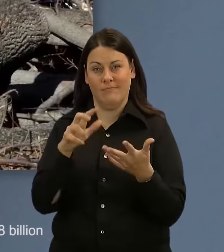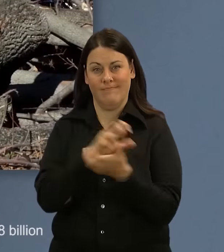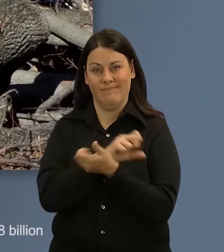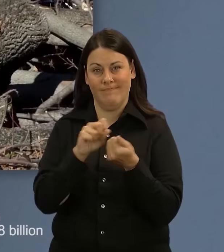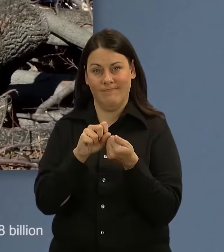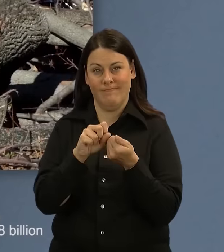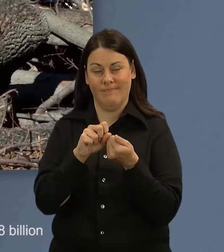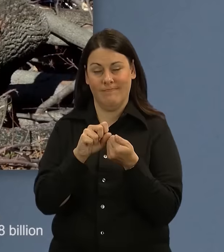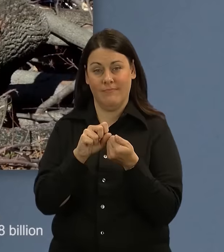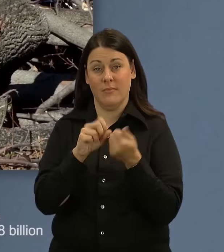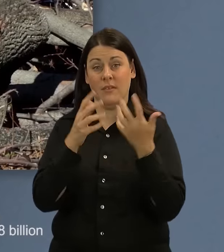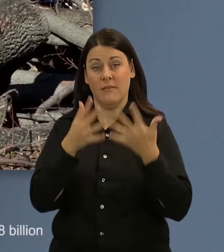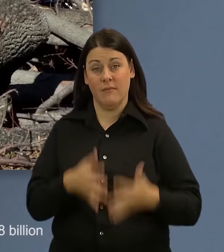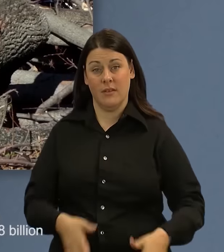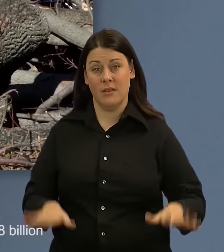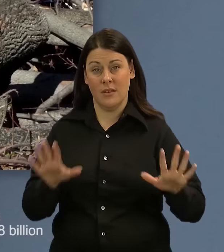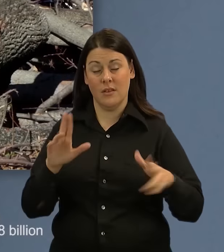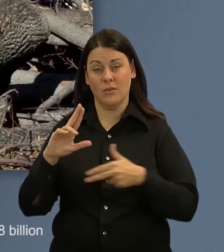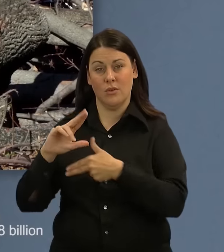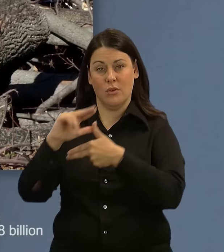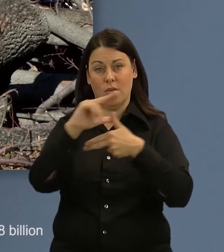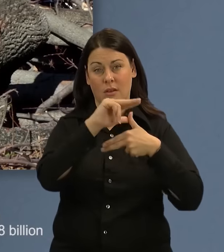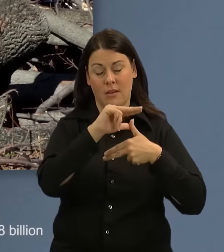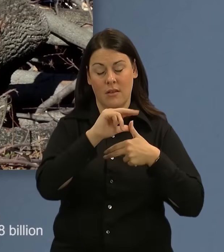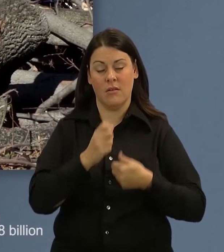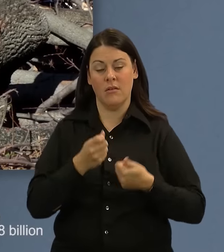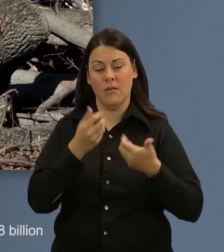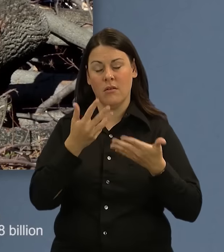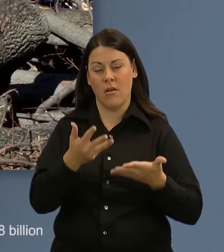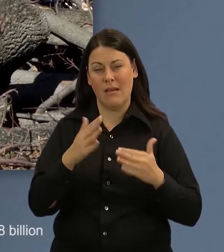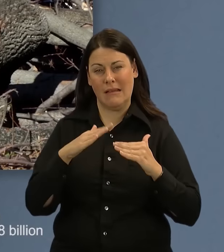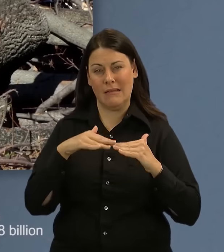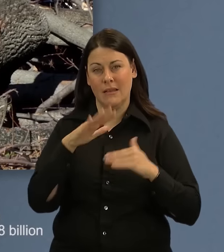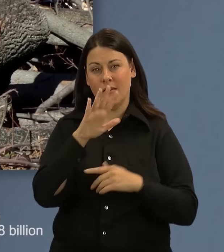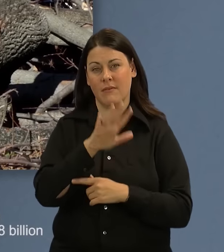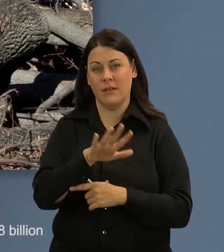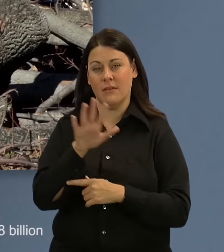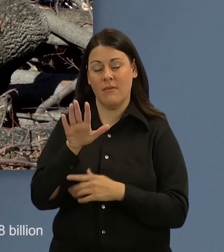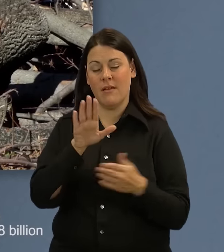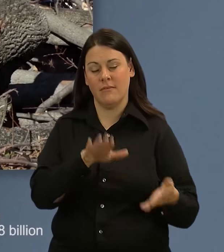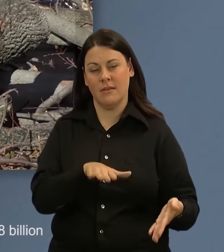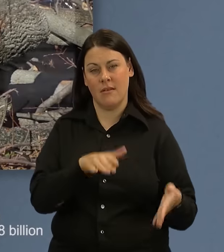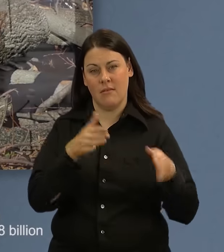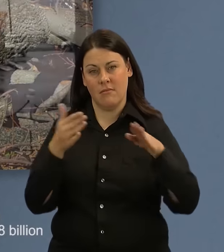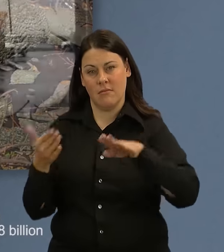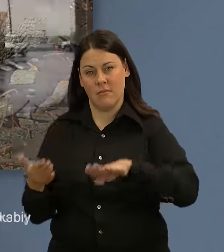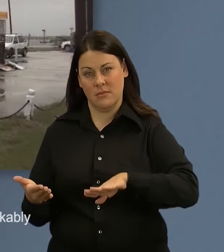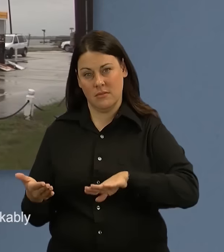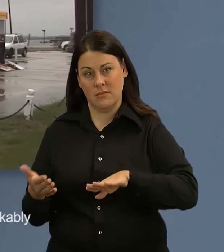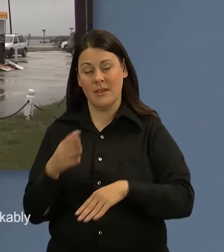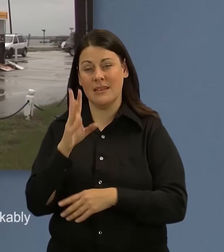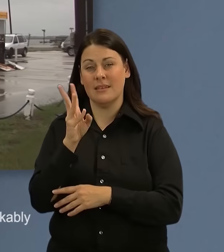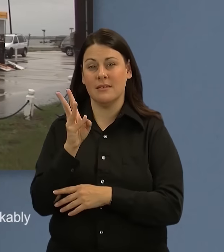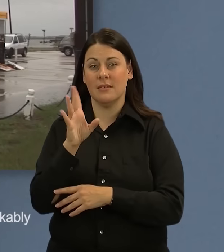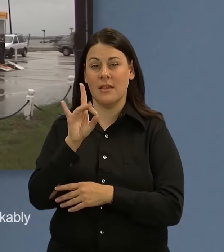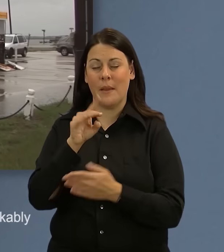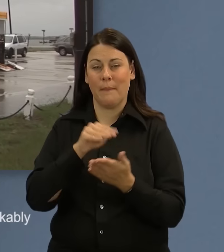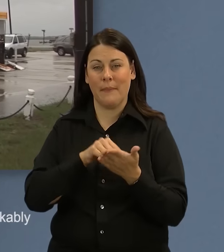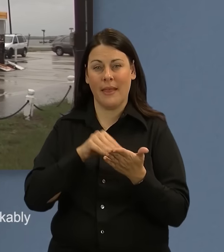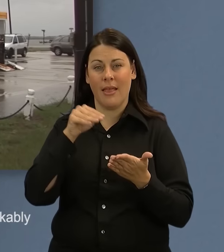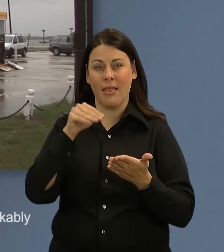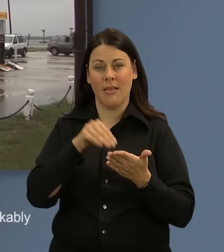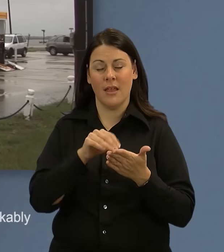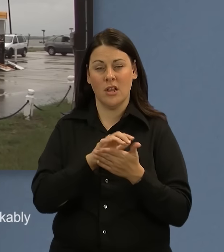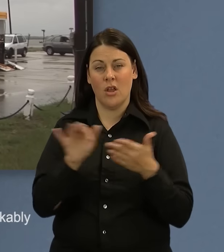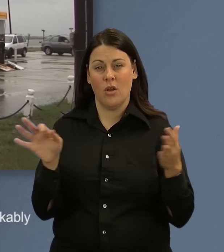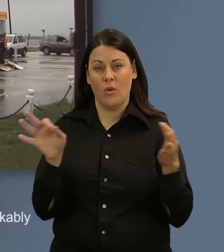In the end, Sandy claimed at least 55 logs and caused $68 billion in damage in the